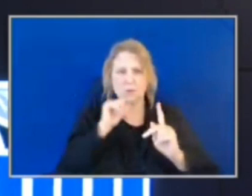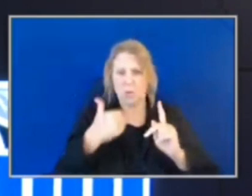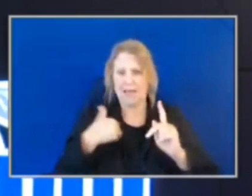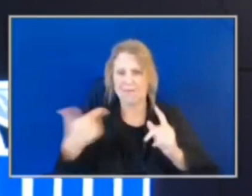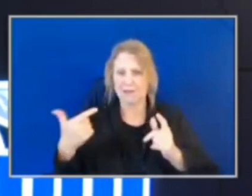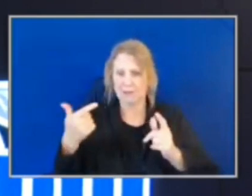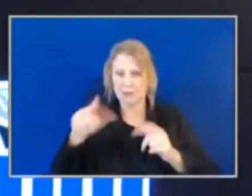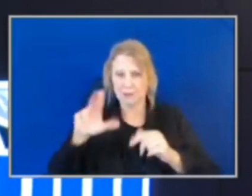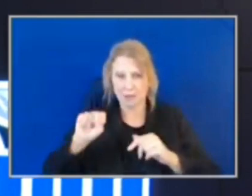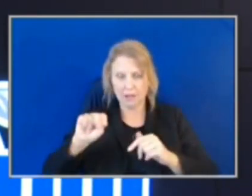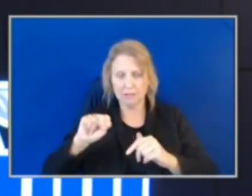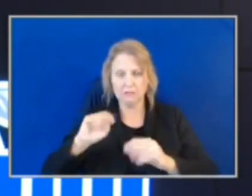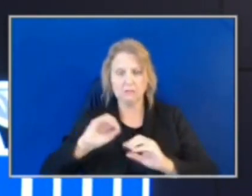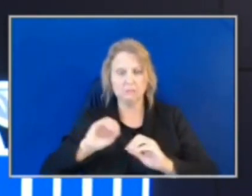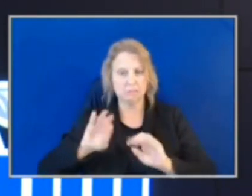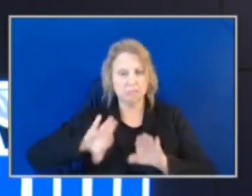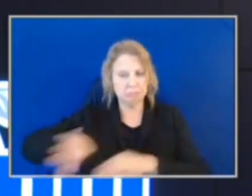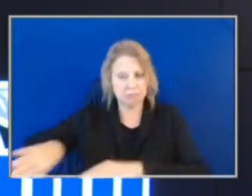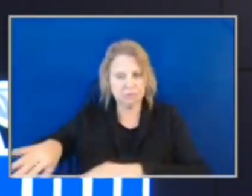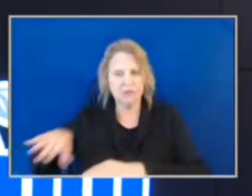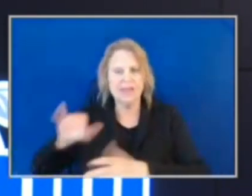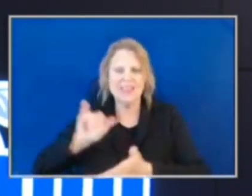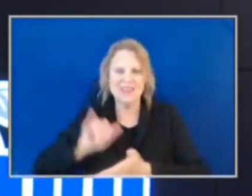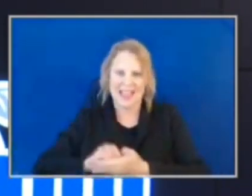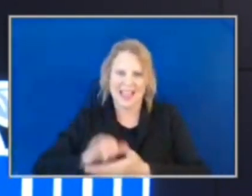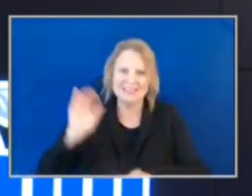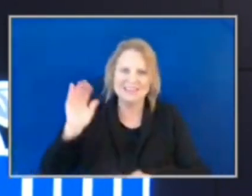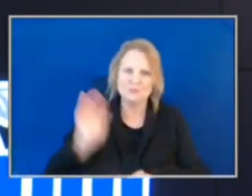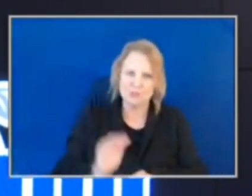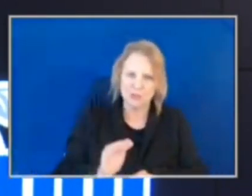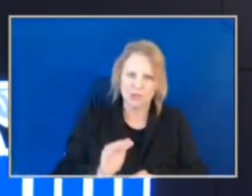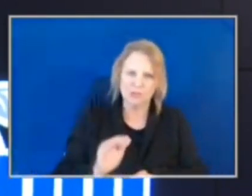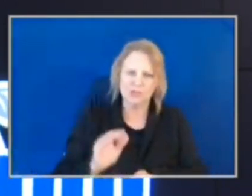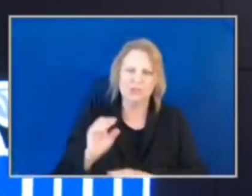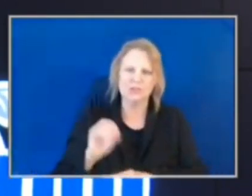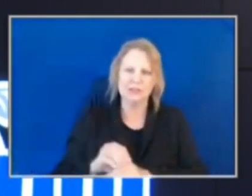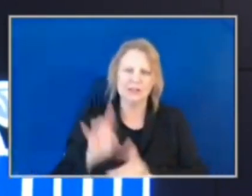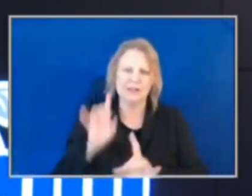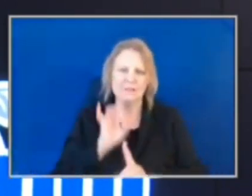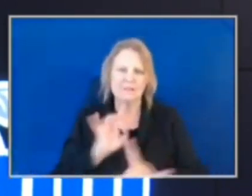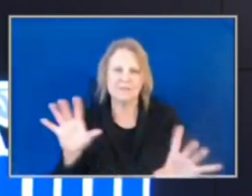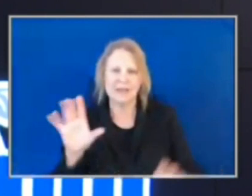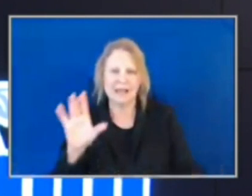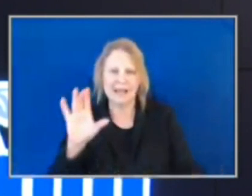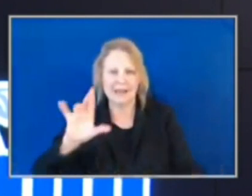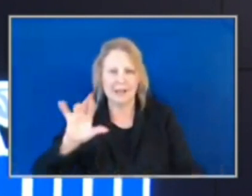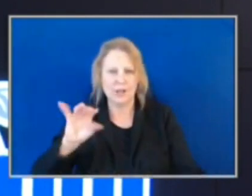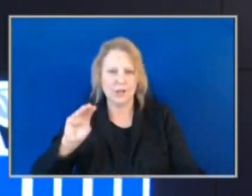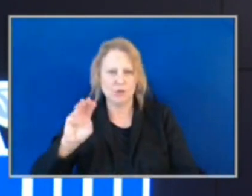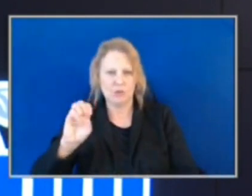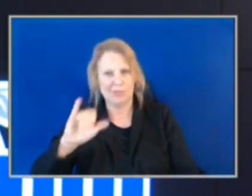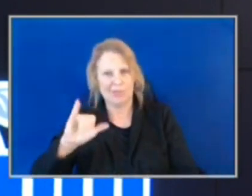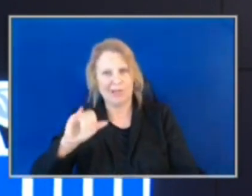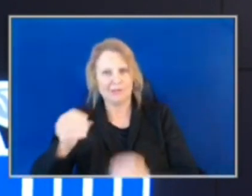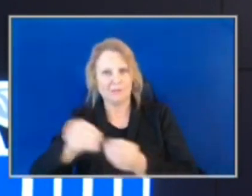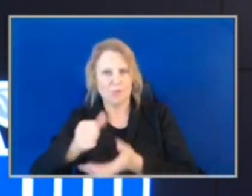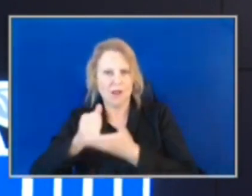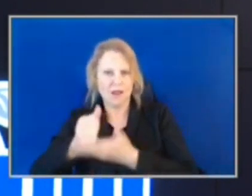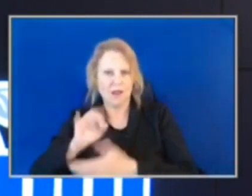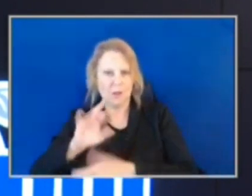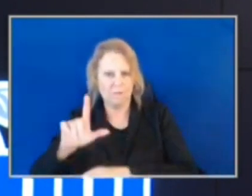then that is definitely contributing and being a reduction to vile crime. I think that focusing on the offender and the right people,